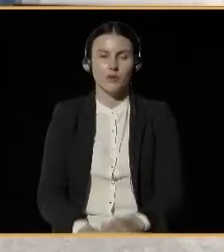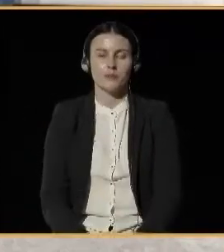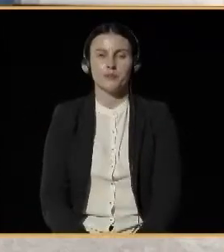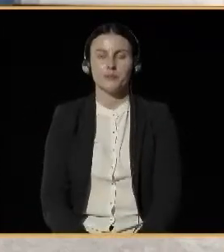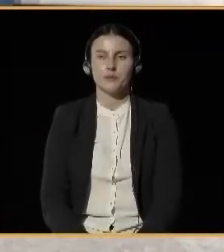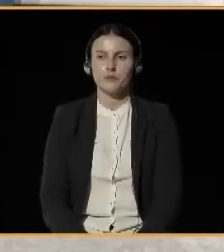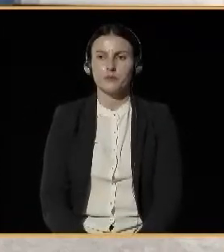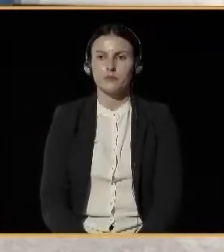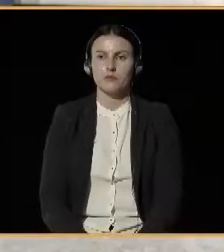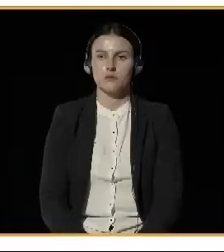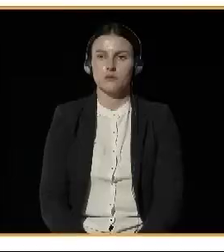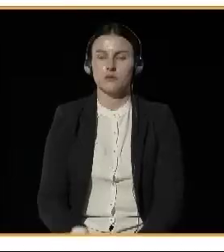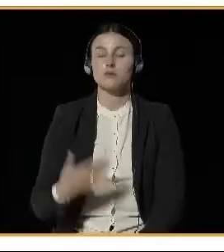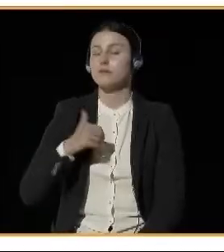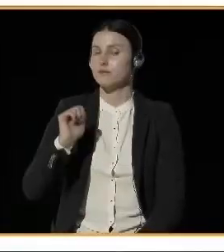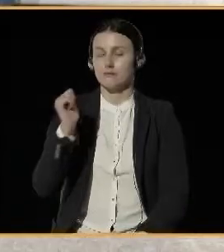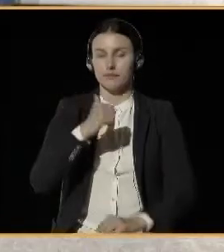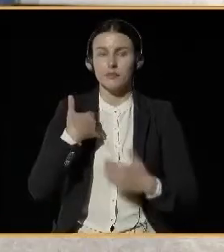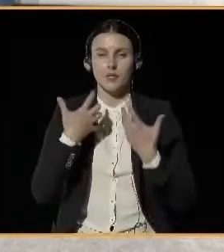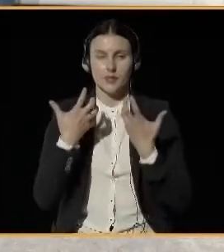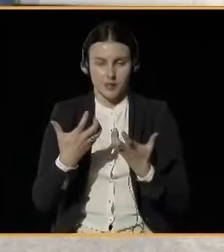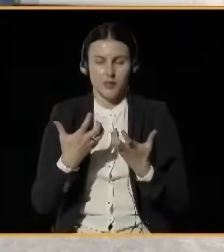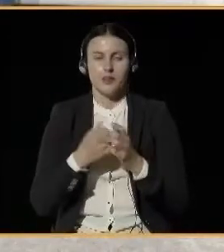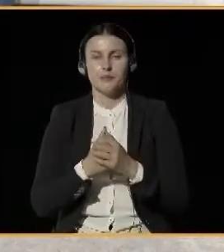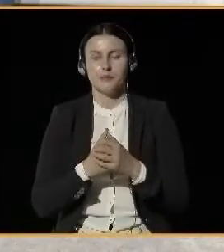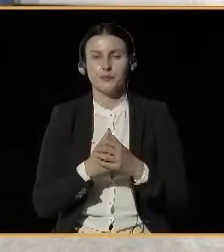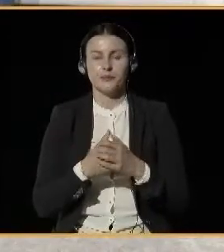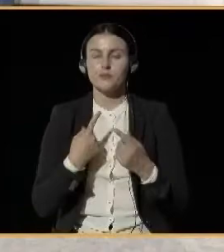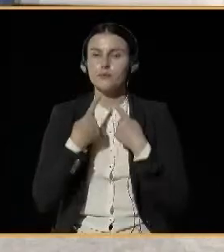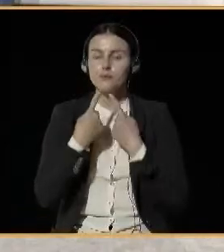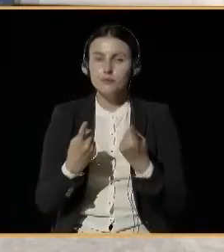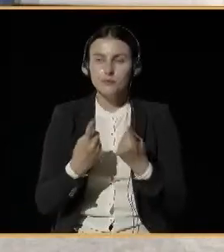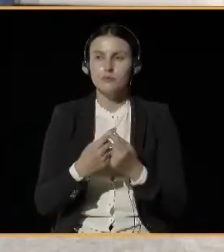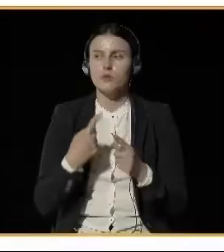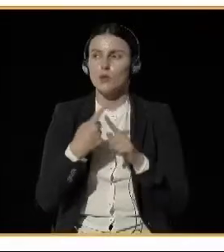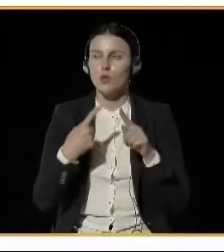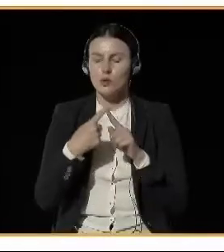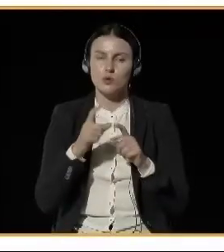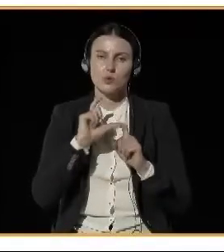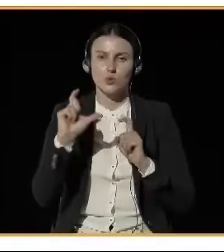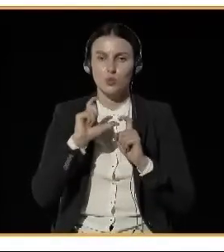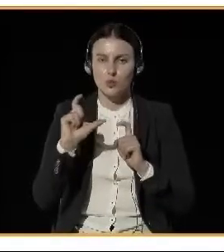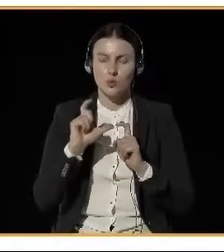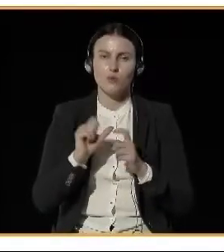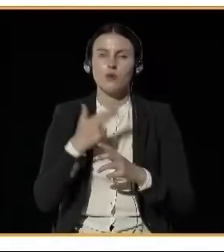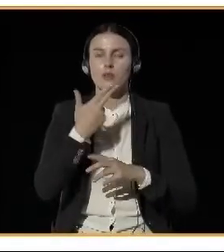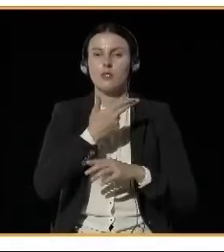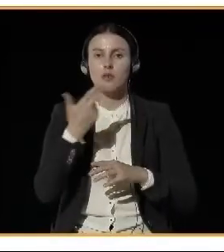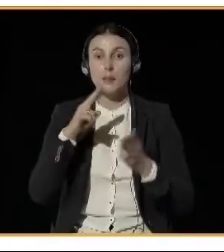First of all I would like to say a few words about the plan of our presentation.